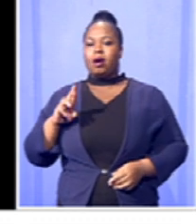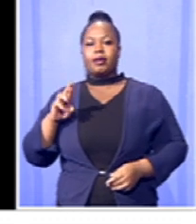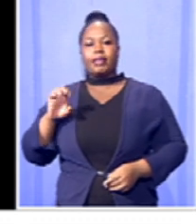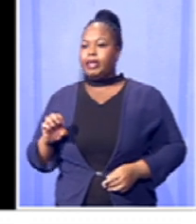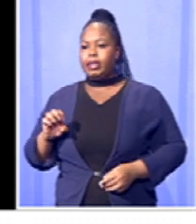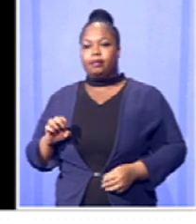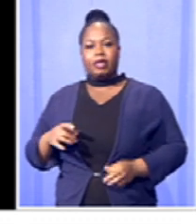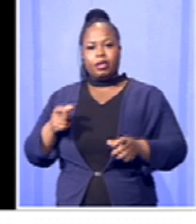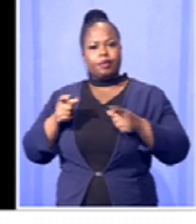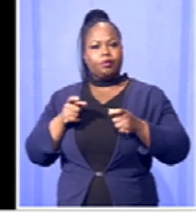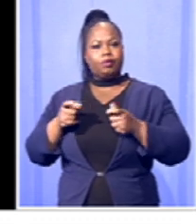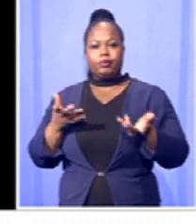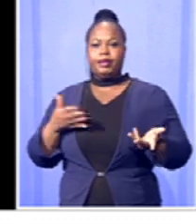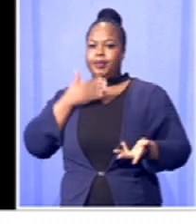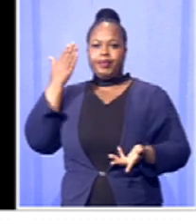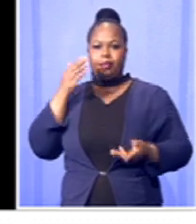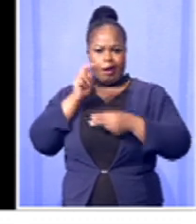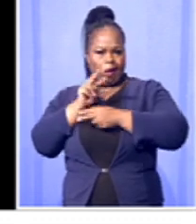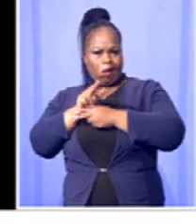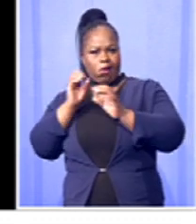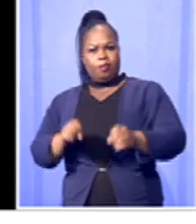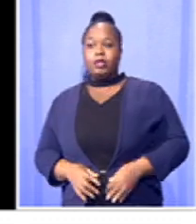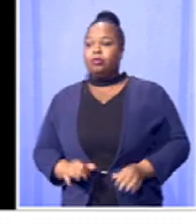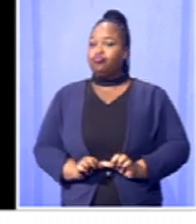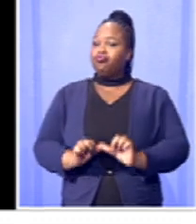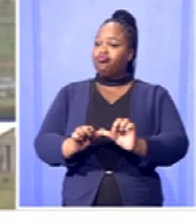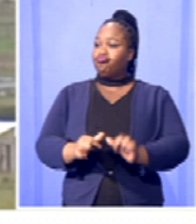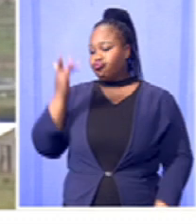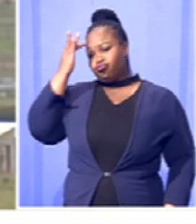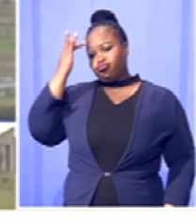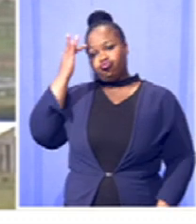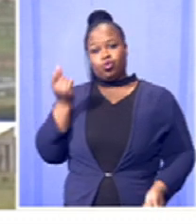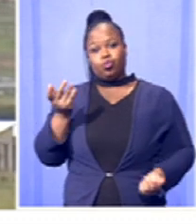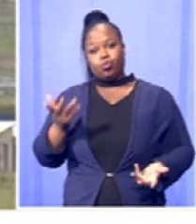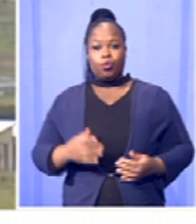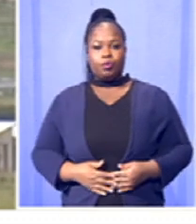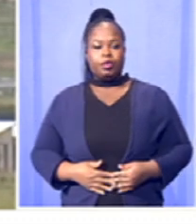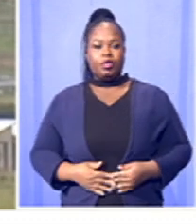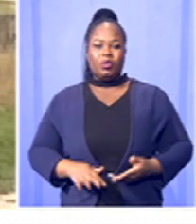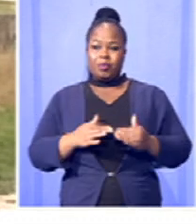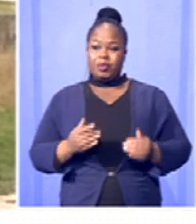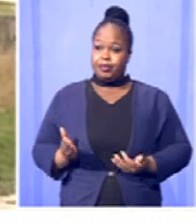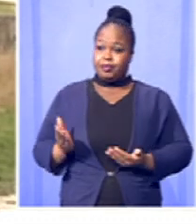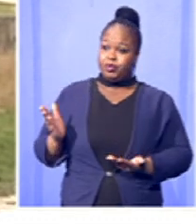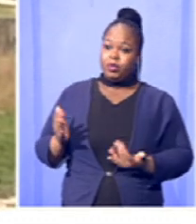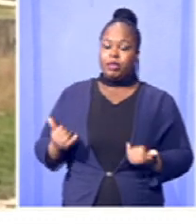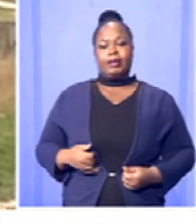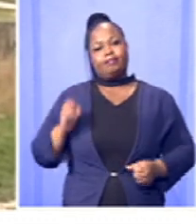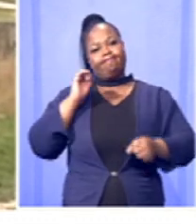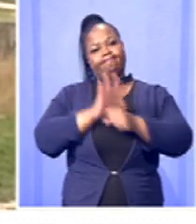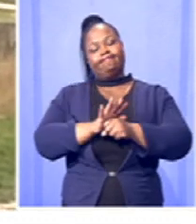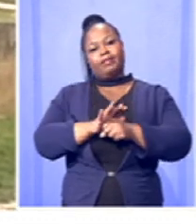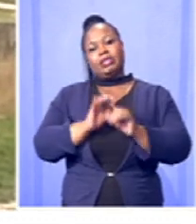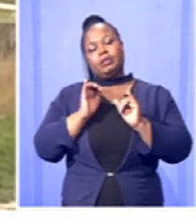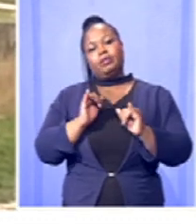of Minerals and Resources, closely, they have continued to do as they please. Communities like these bear the brunt of the